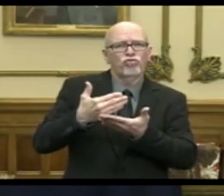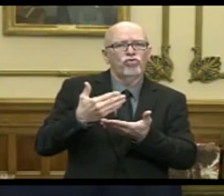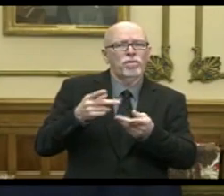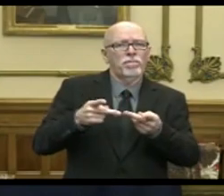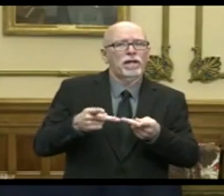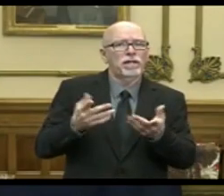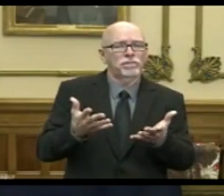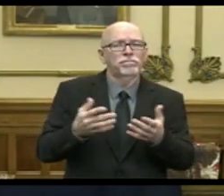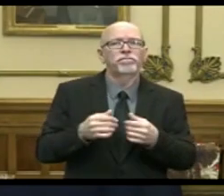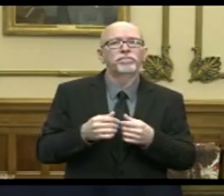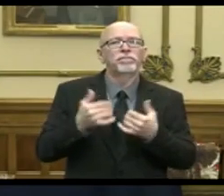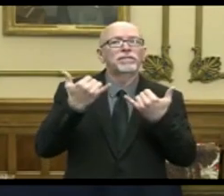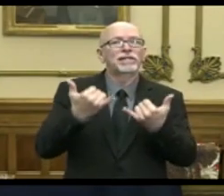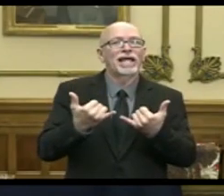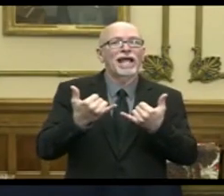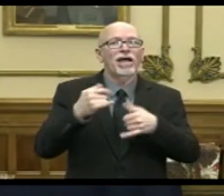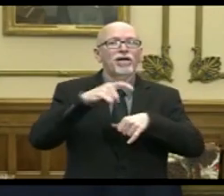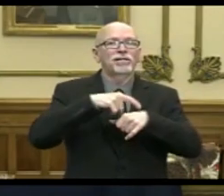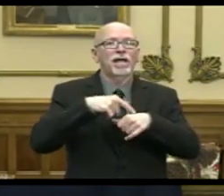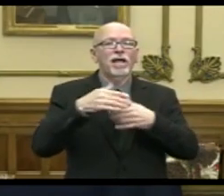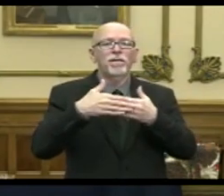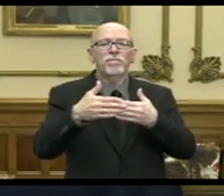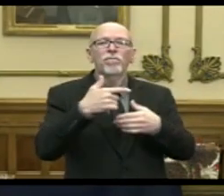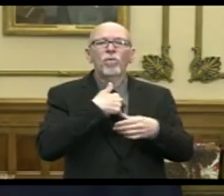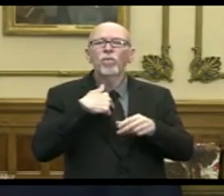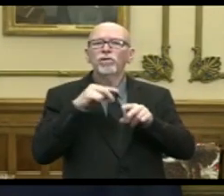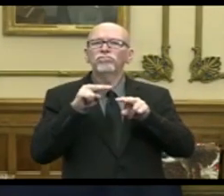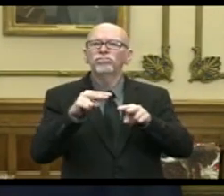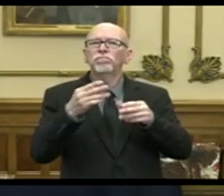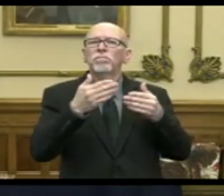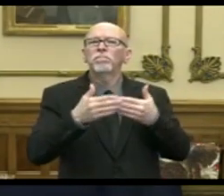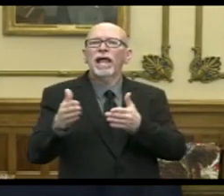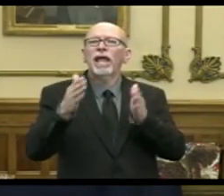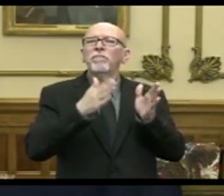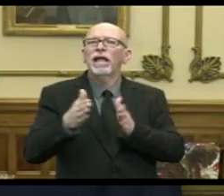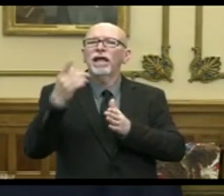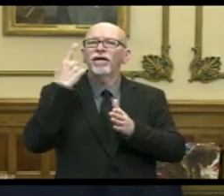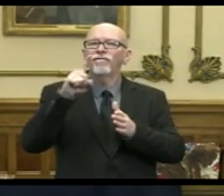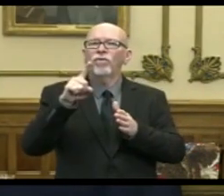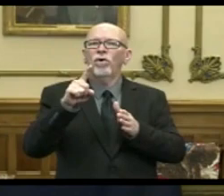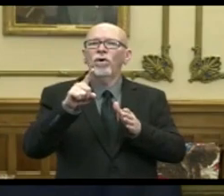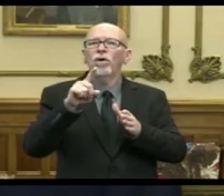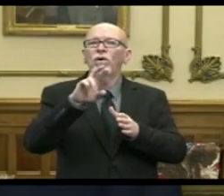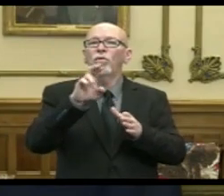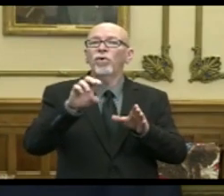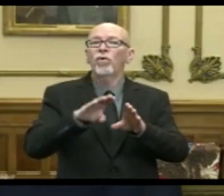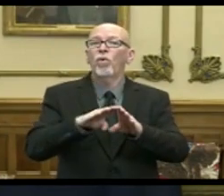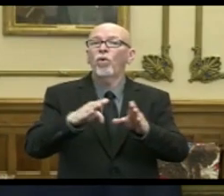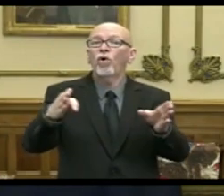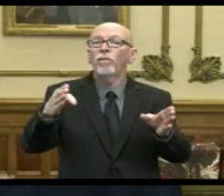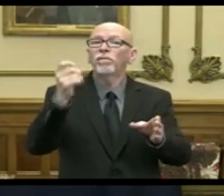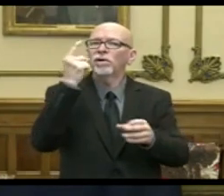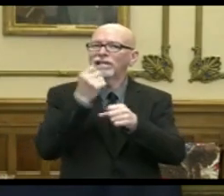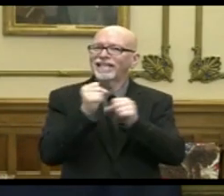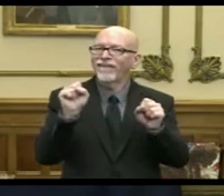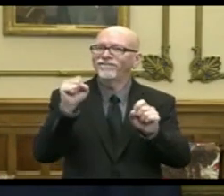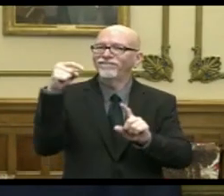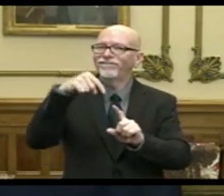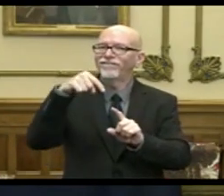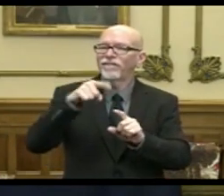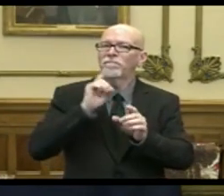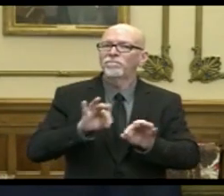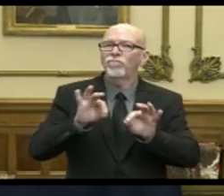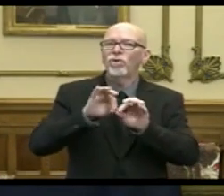in the phase where we're planning on a safe reopen concerning different